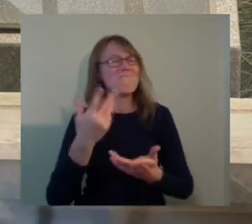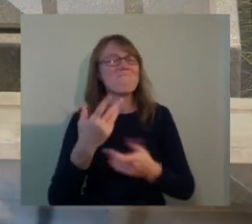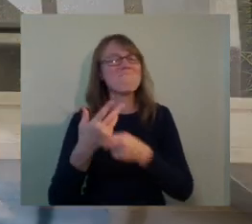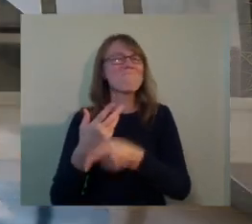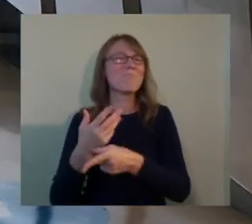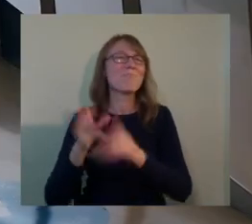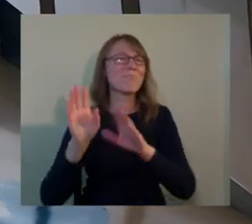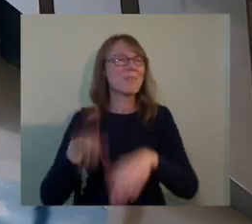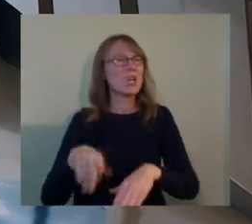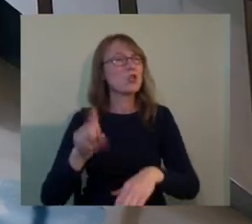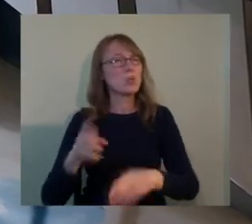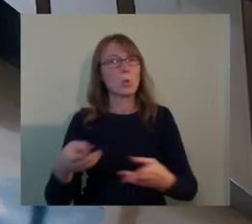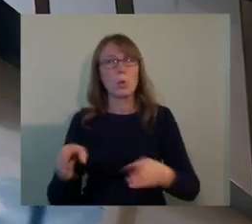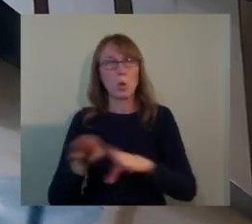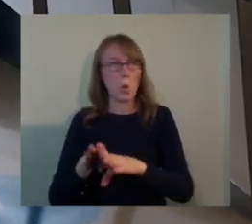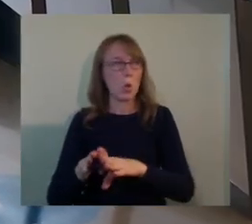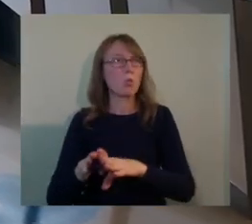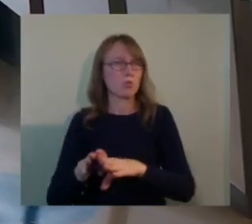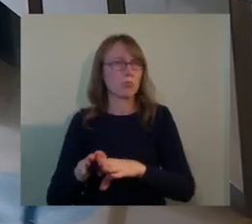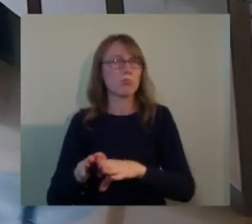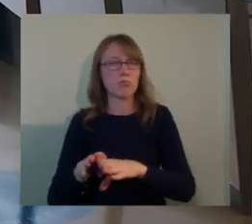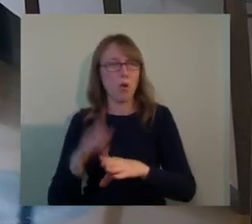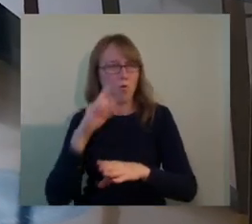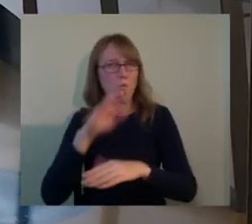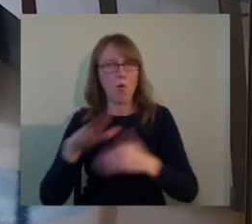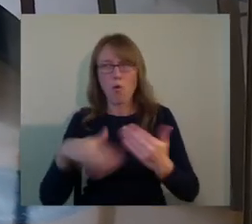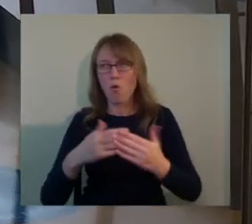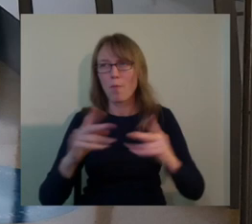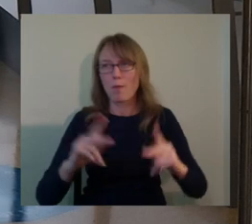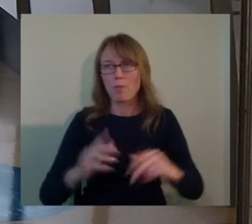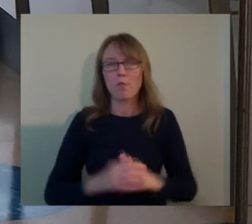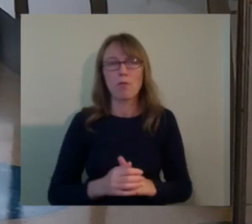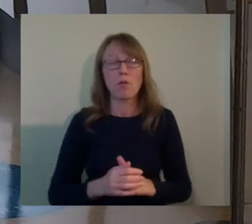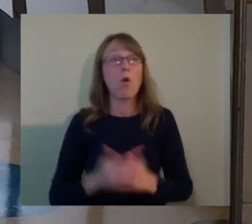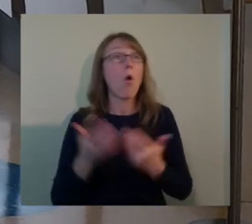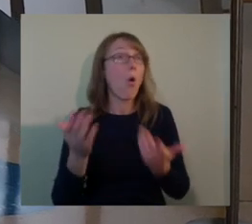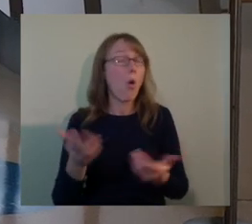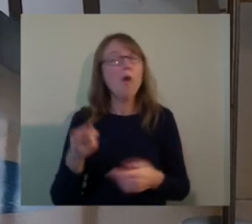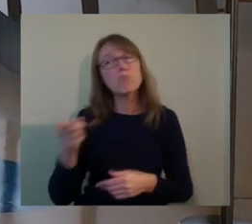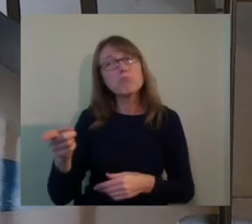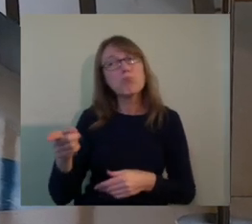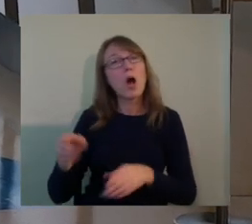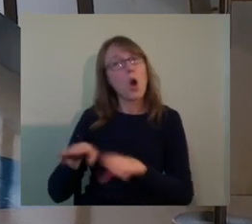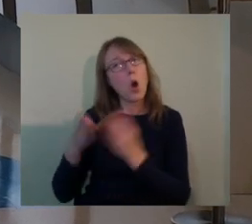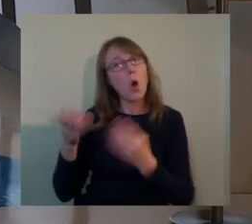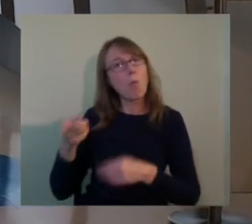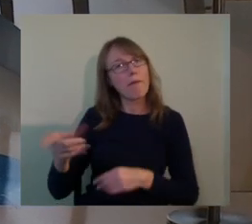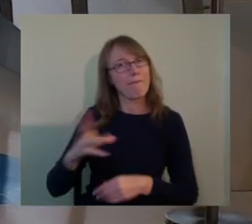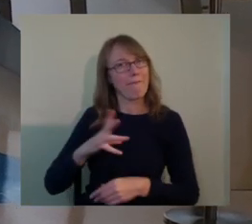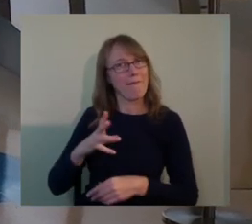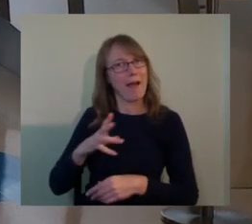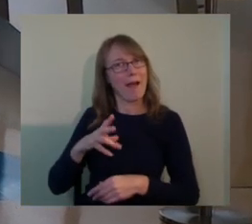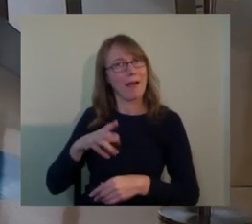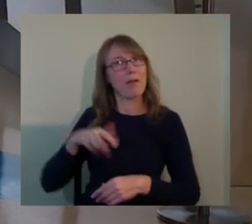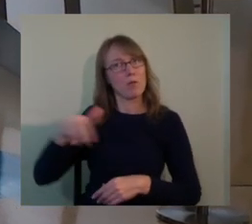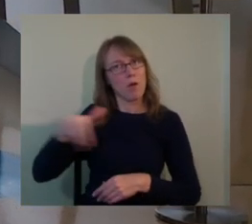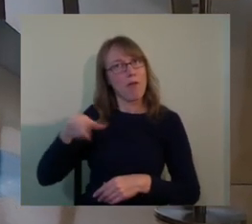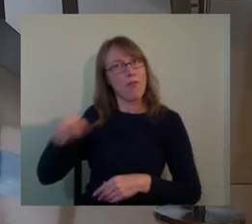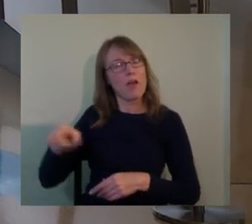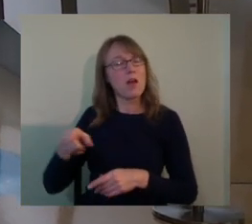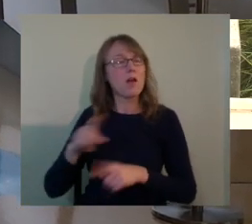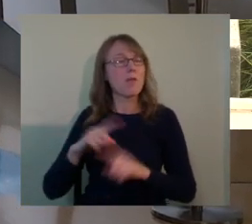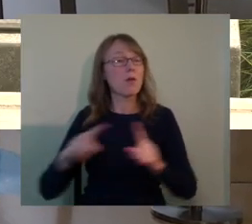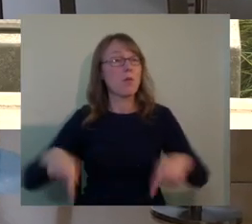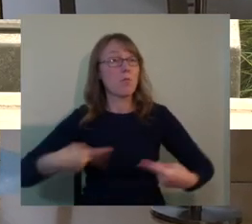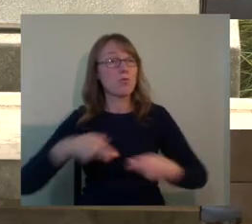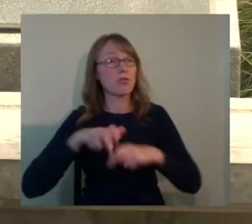and, uh, or set up another pathway that the person in a wheelchair could go one way and everybody else would use the